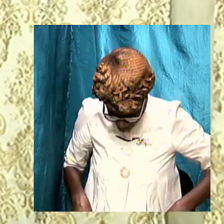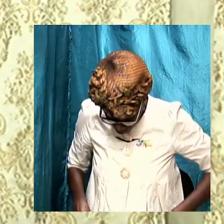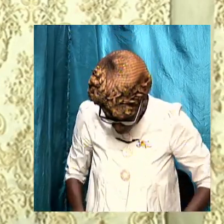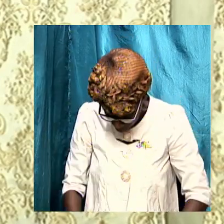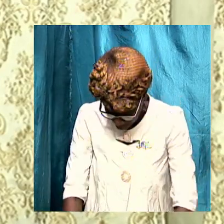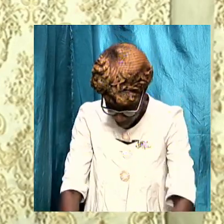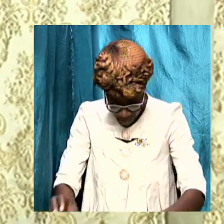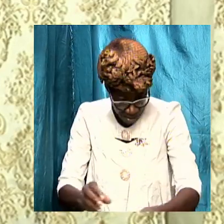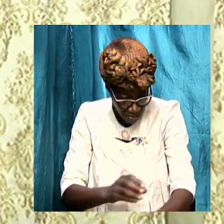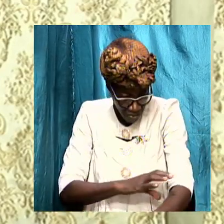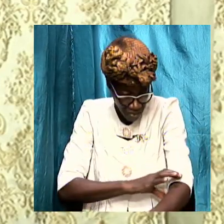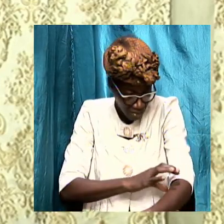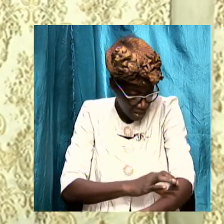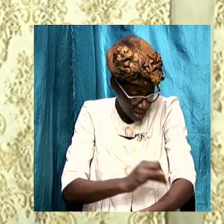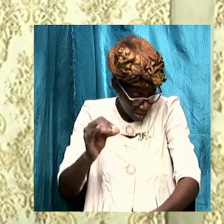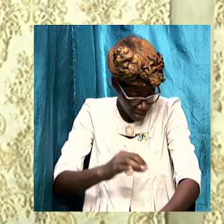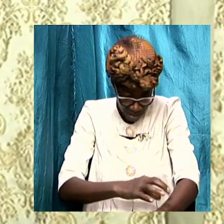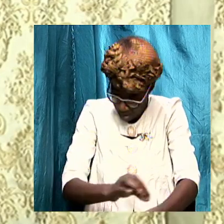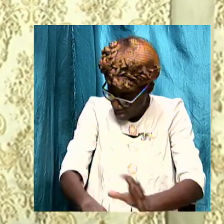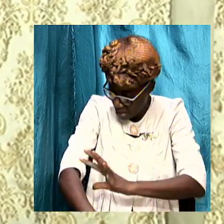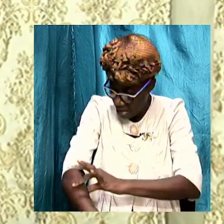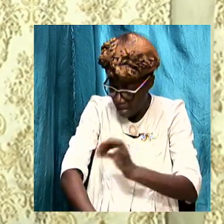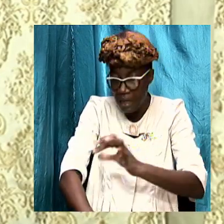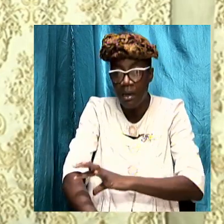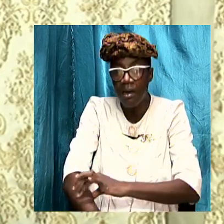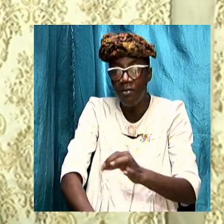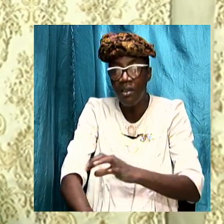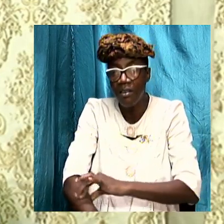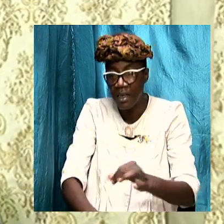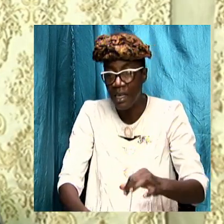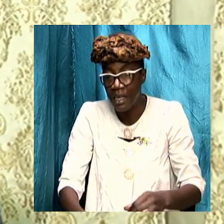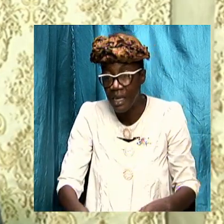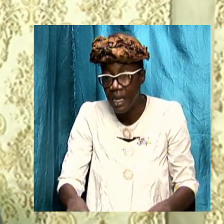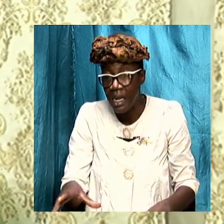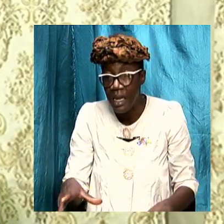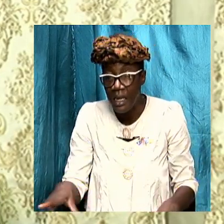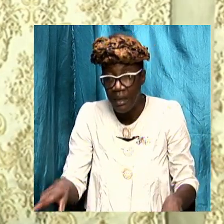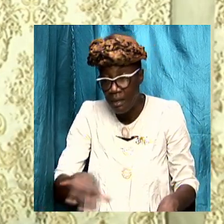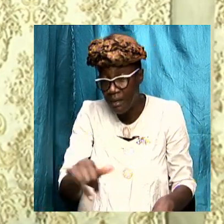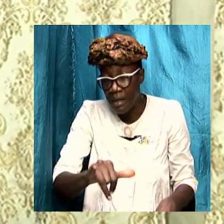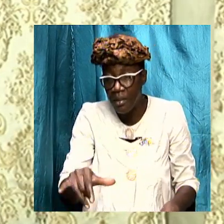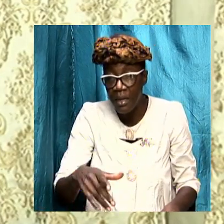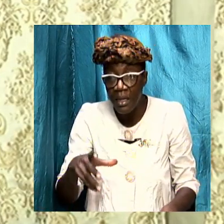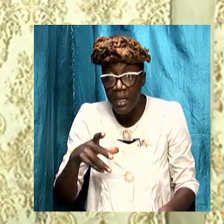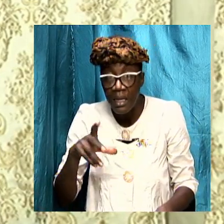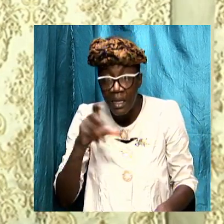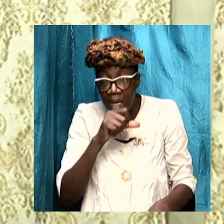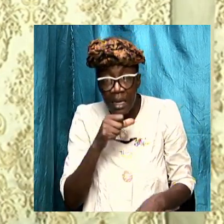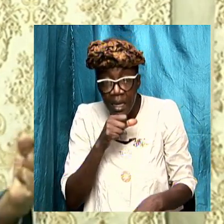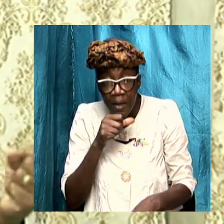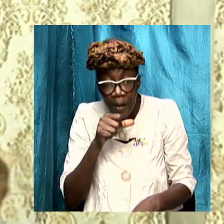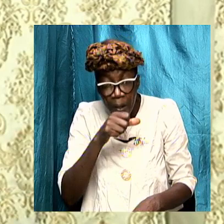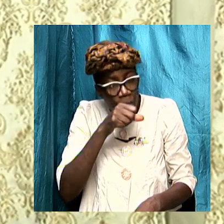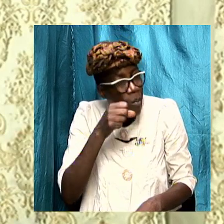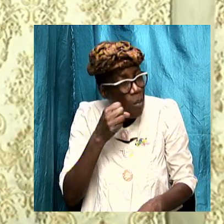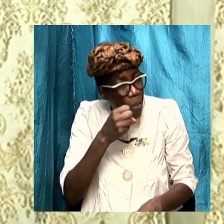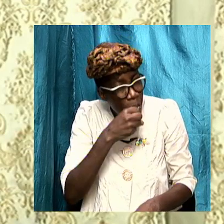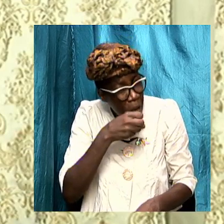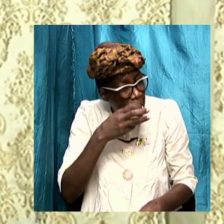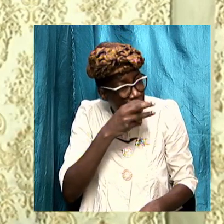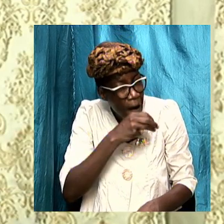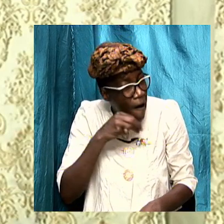the skin like when you take a mango skin off the mango I think that happened to I don't remember which one of the apostles but they were flayed